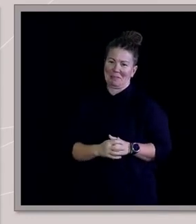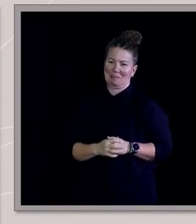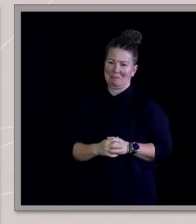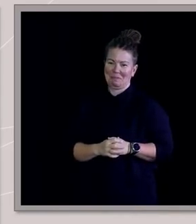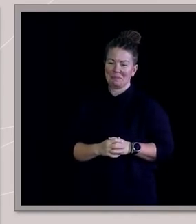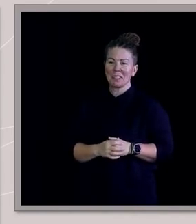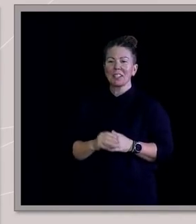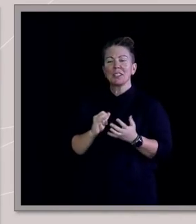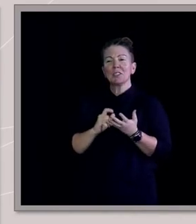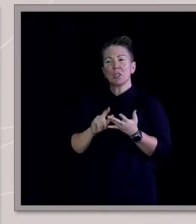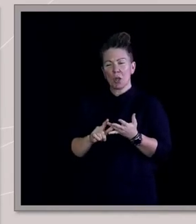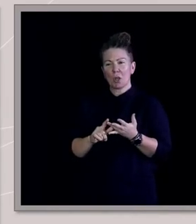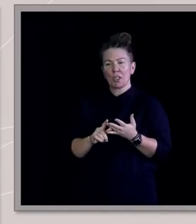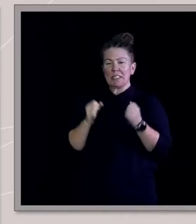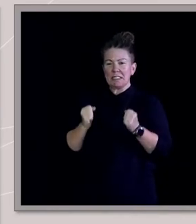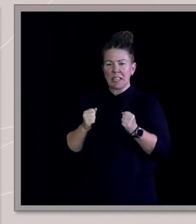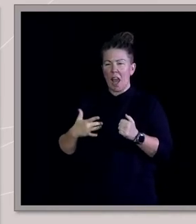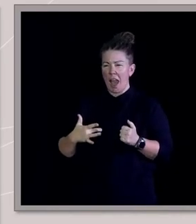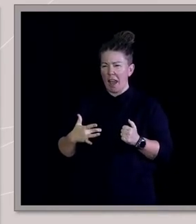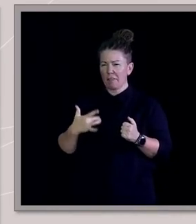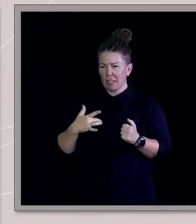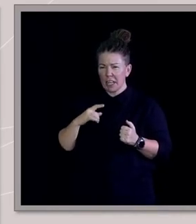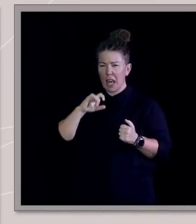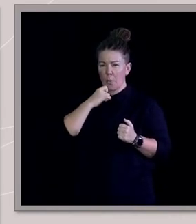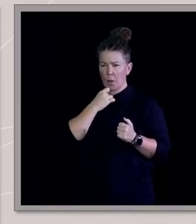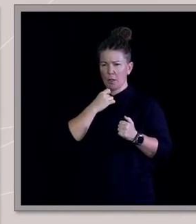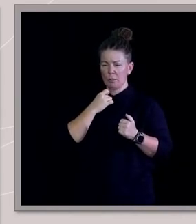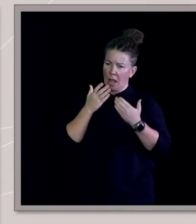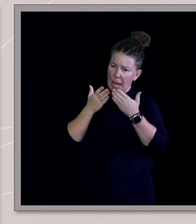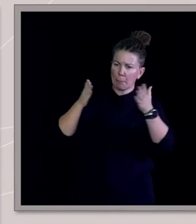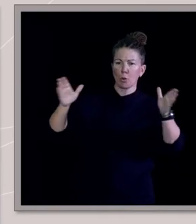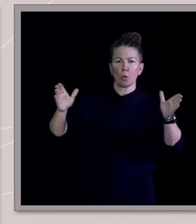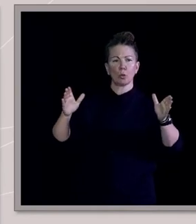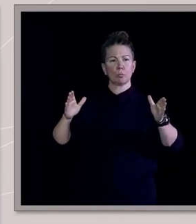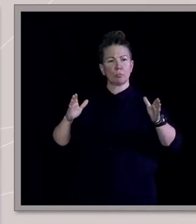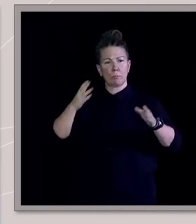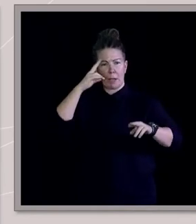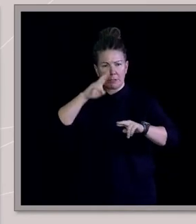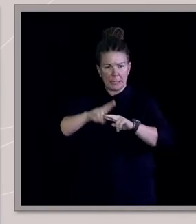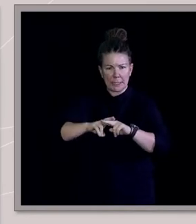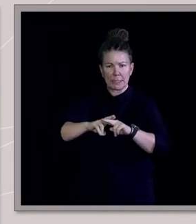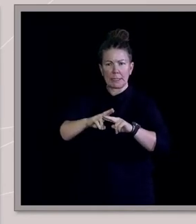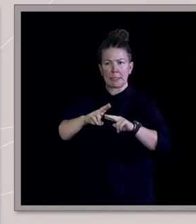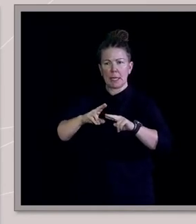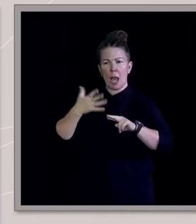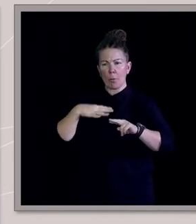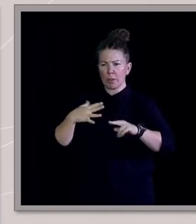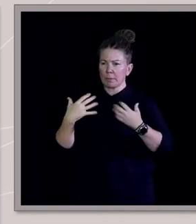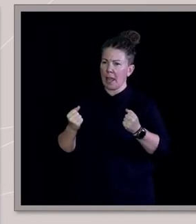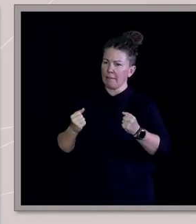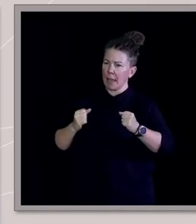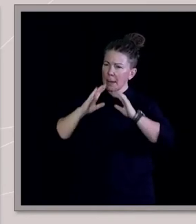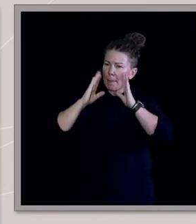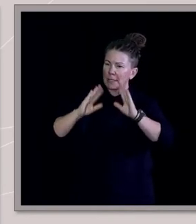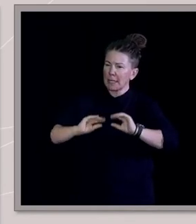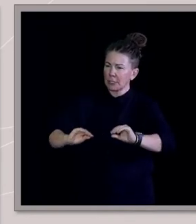so yeah, my, my, my hunch is that I'll straight towards being quite a liberal parent. Um, but I want them to have an amazing education and I want